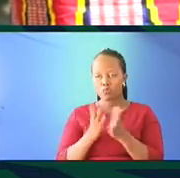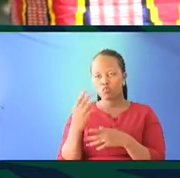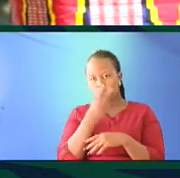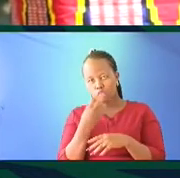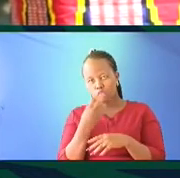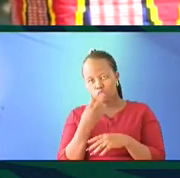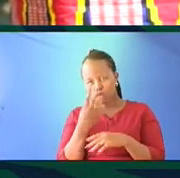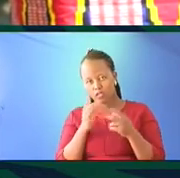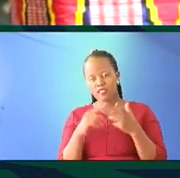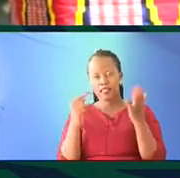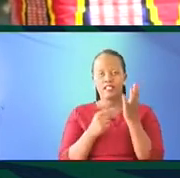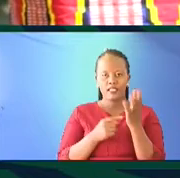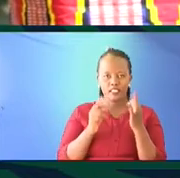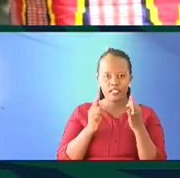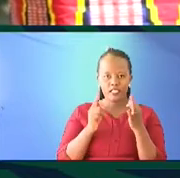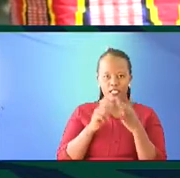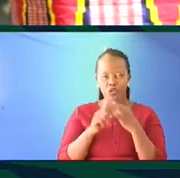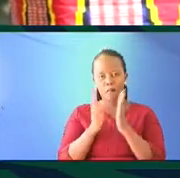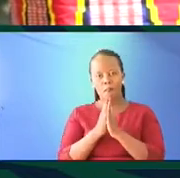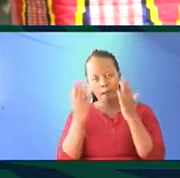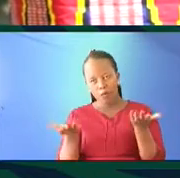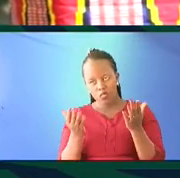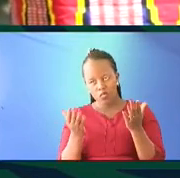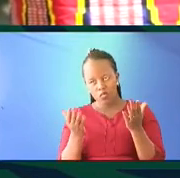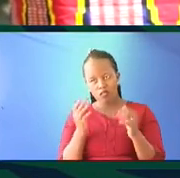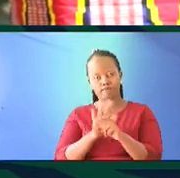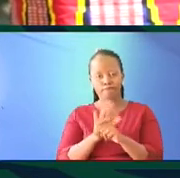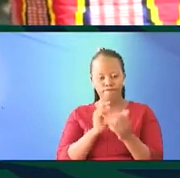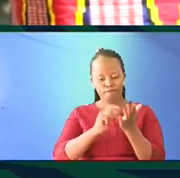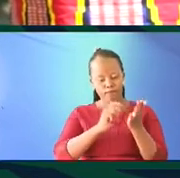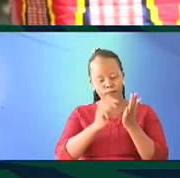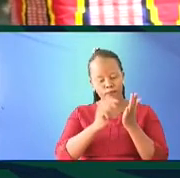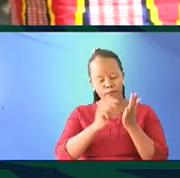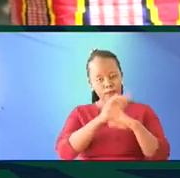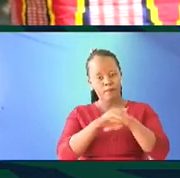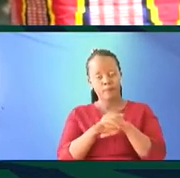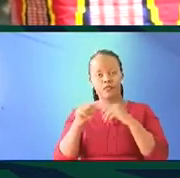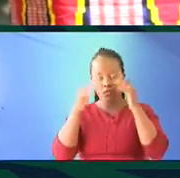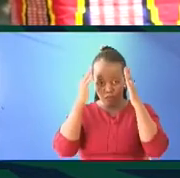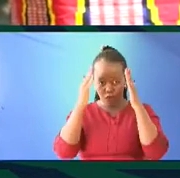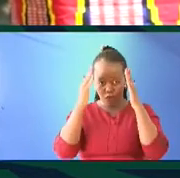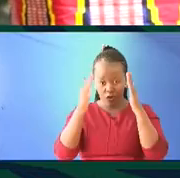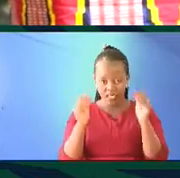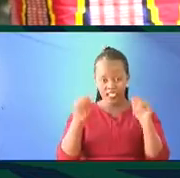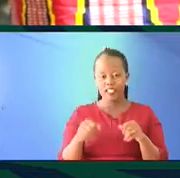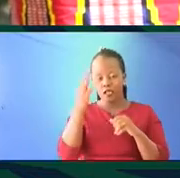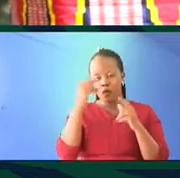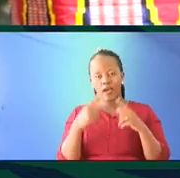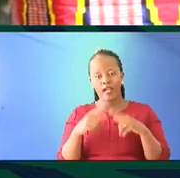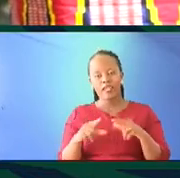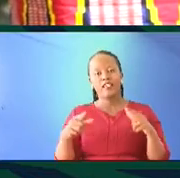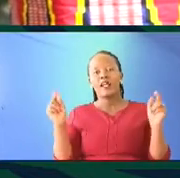be in digital form. Audiobooks are plentiful in English from all over parts of the world. We can concentrate on that because our languages are